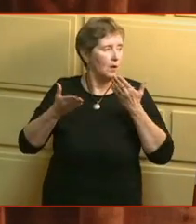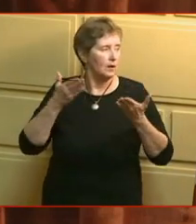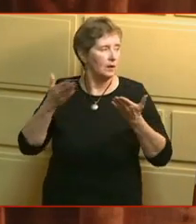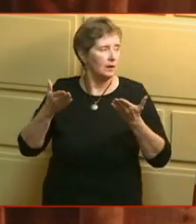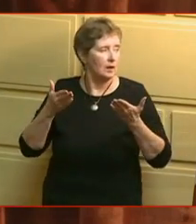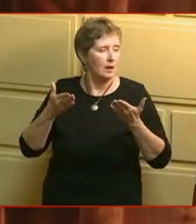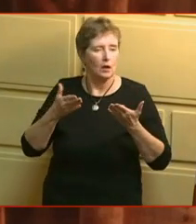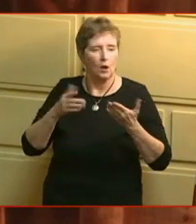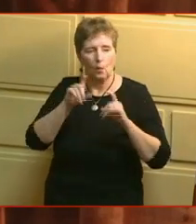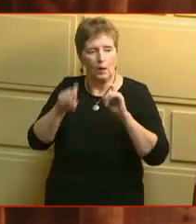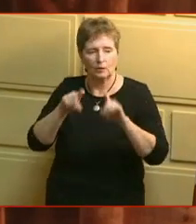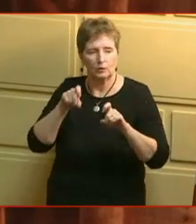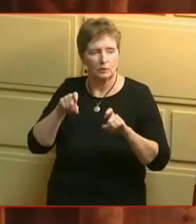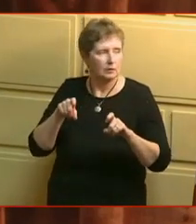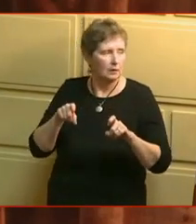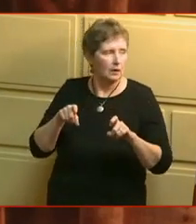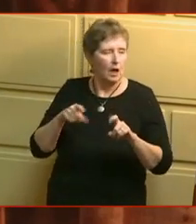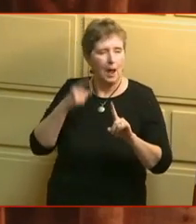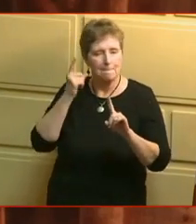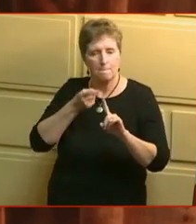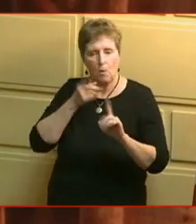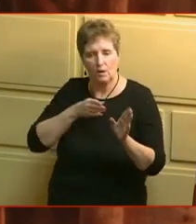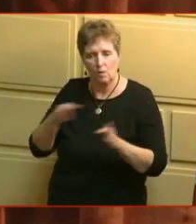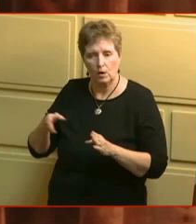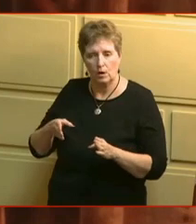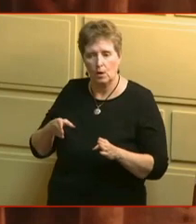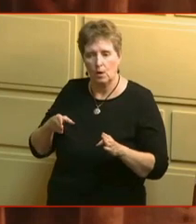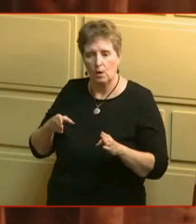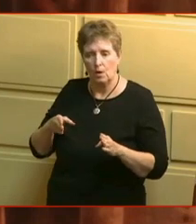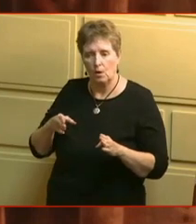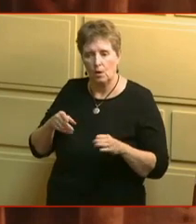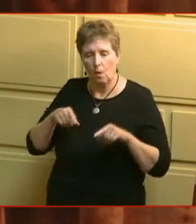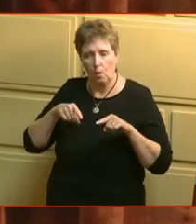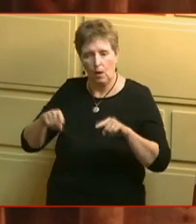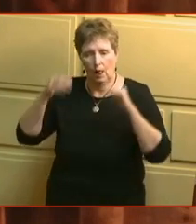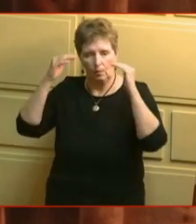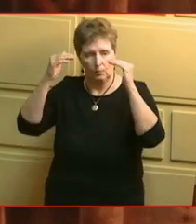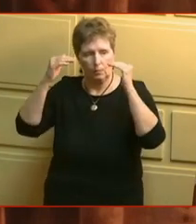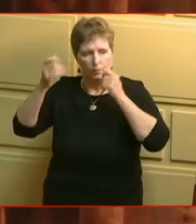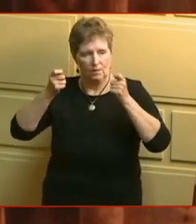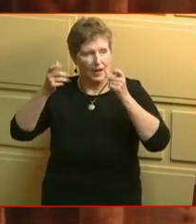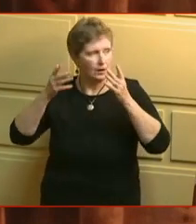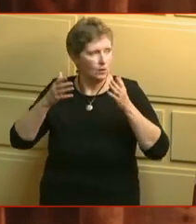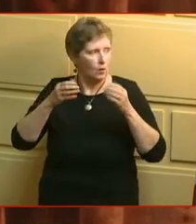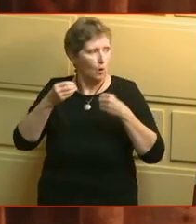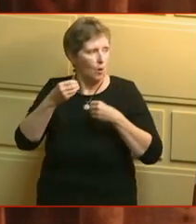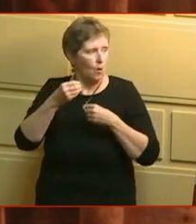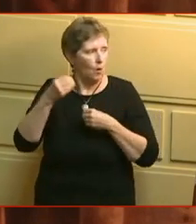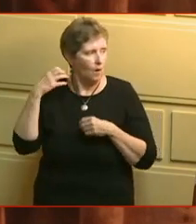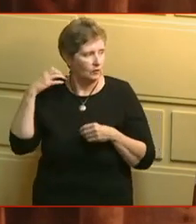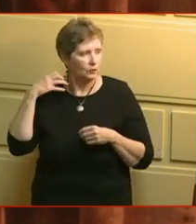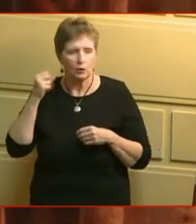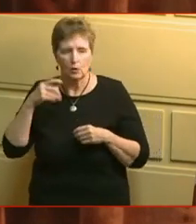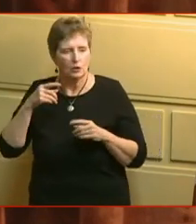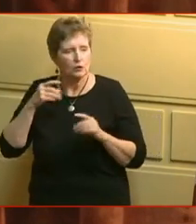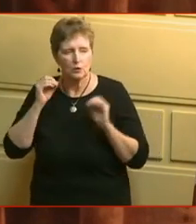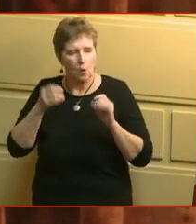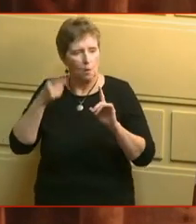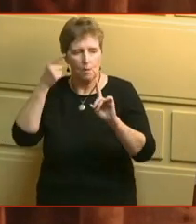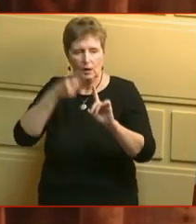whatsoever on a point of order while acting as presiding officer. So there are no points of order